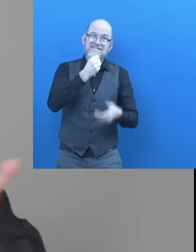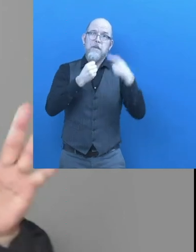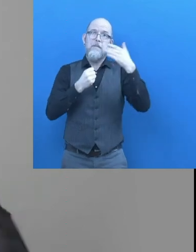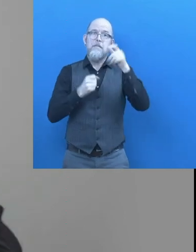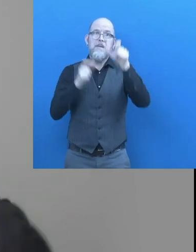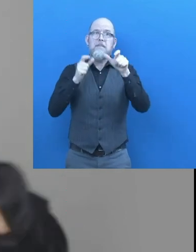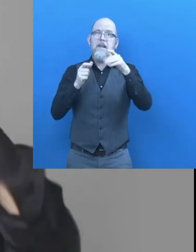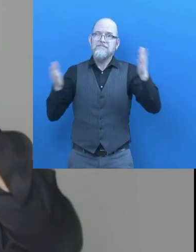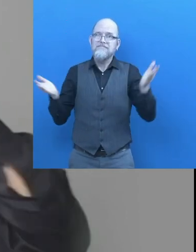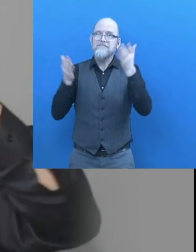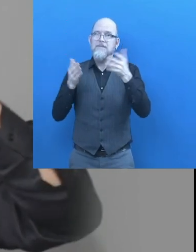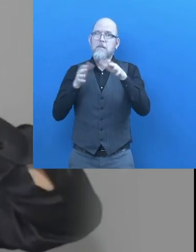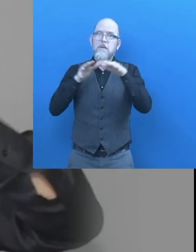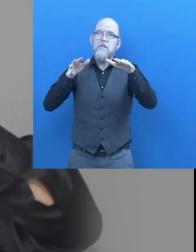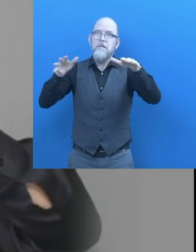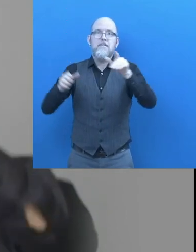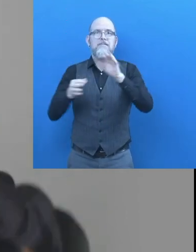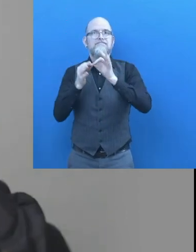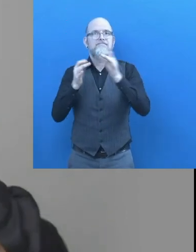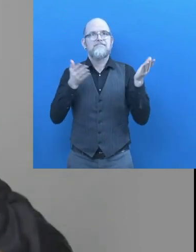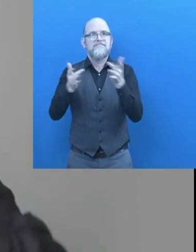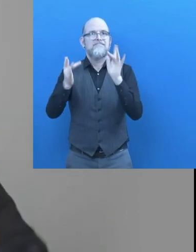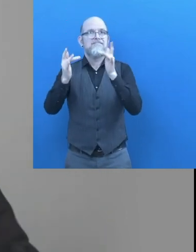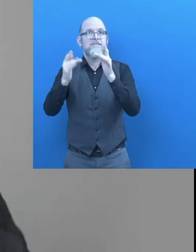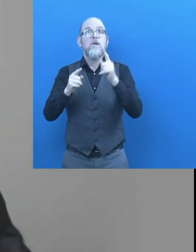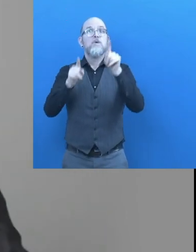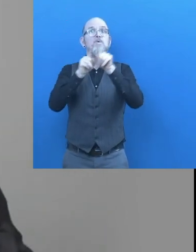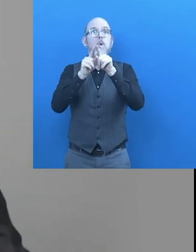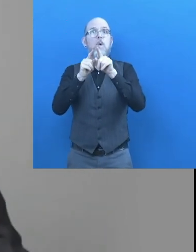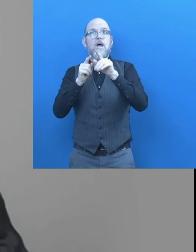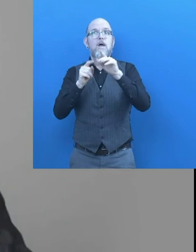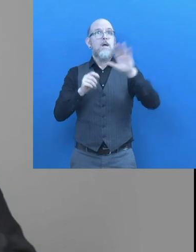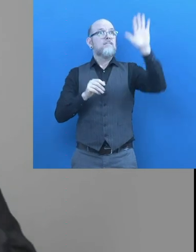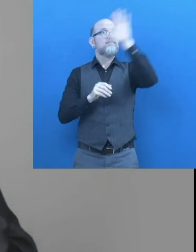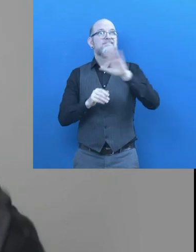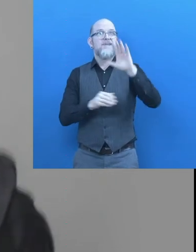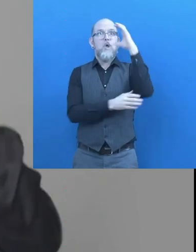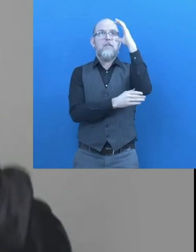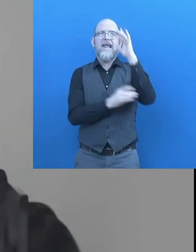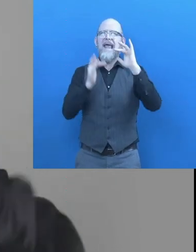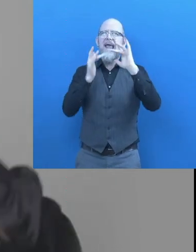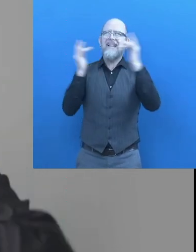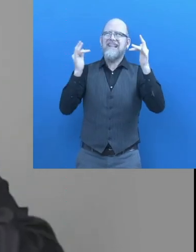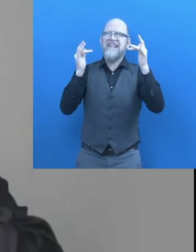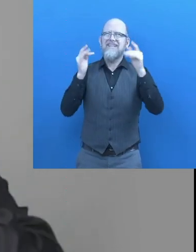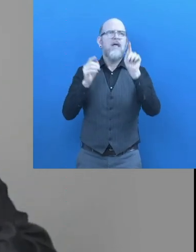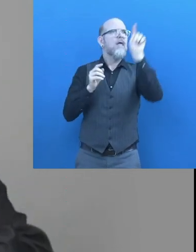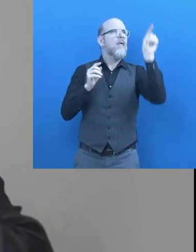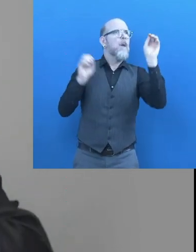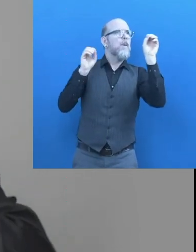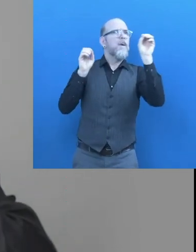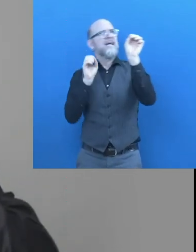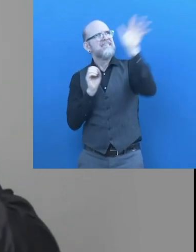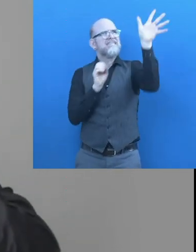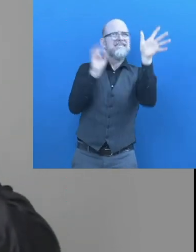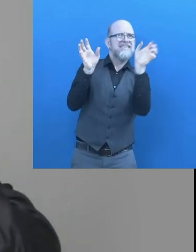in Colombia the budget can be increased by the state in order to be able to serve a larger population,